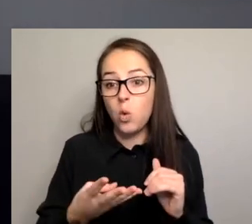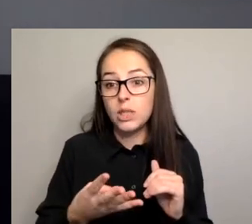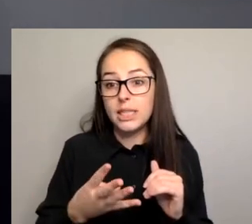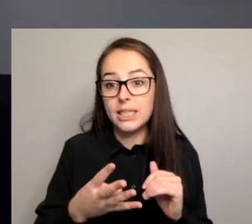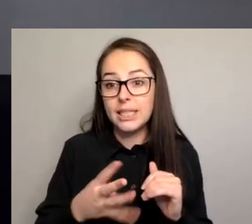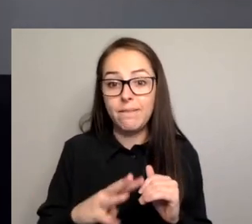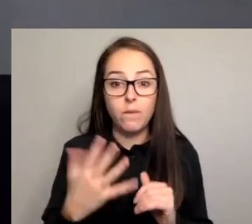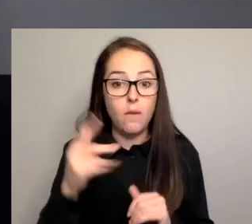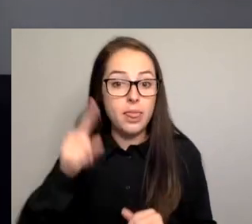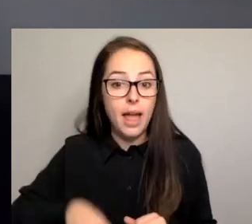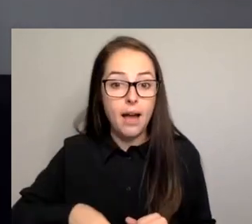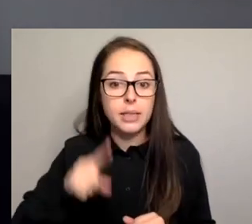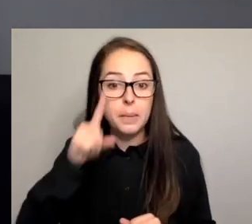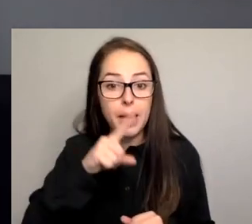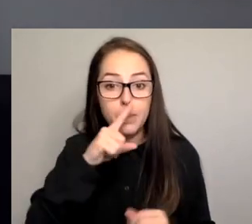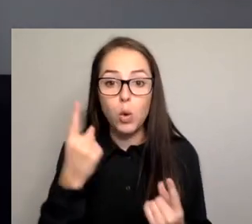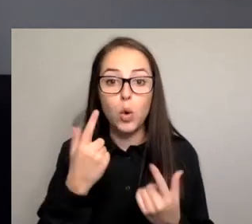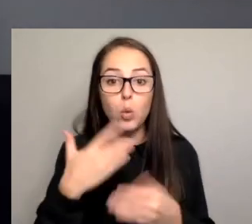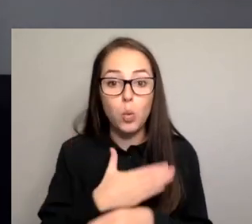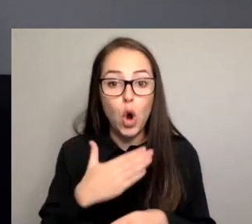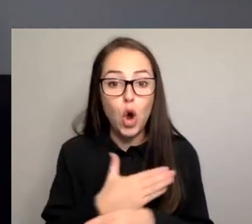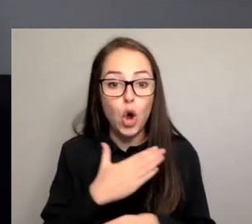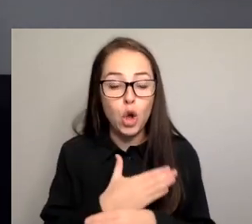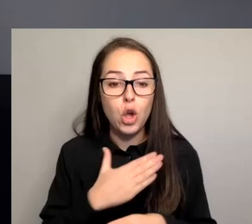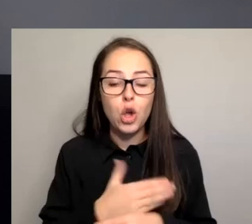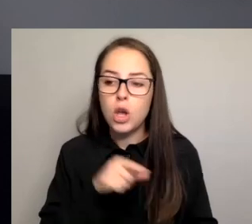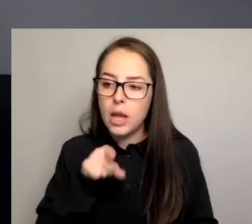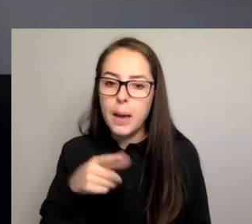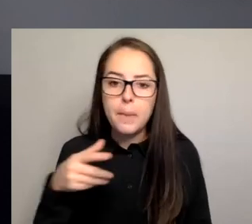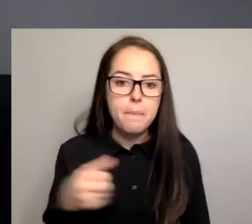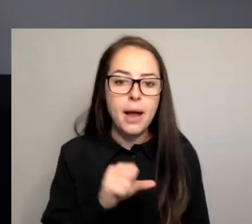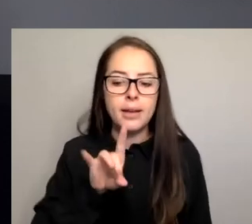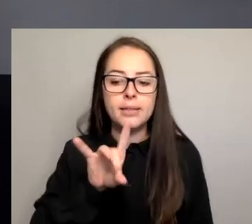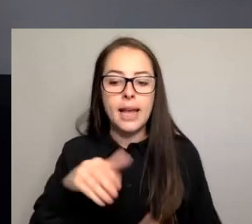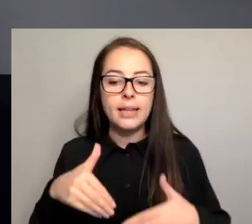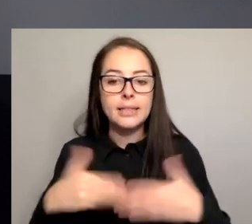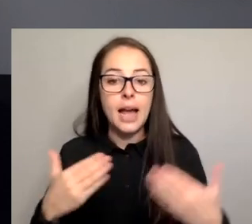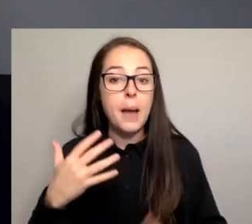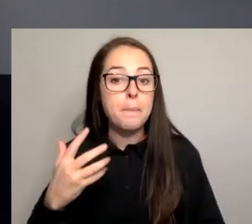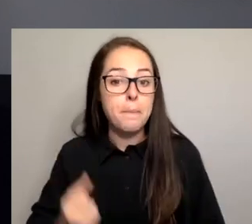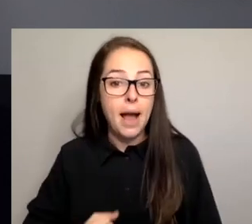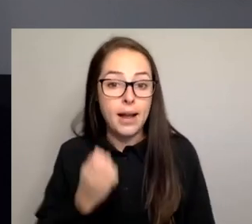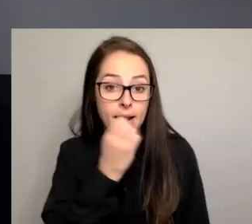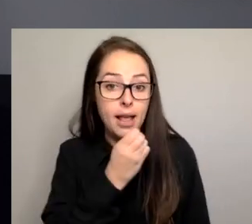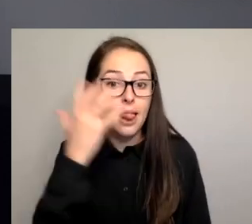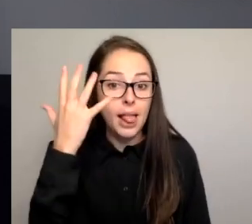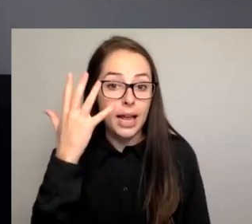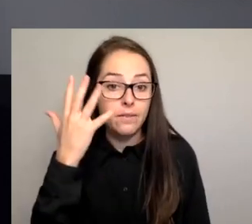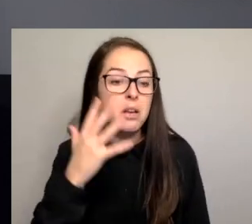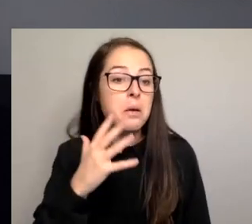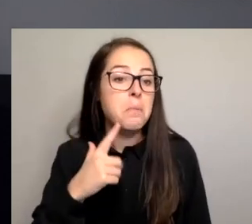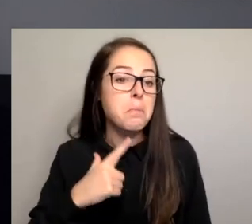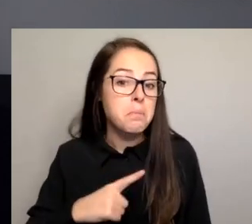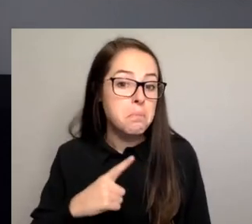be allowed to have 10 days paid leave to deal with the possible effects of domestic and family